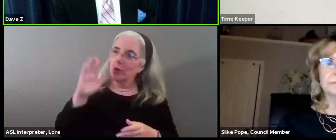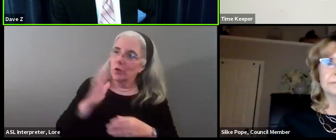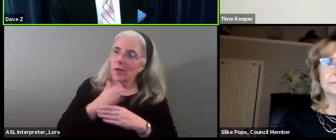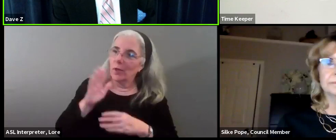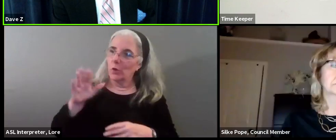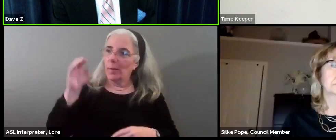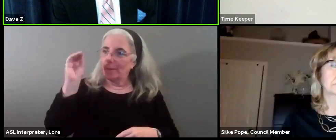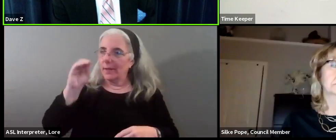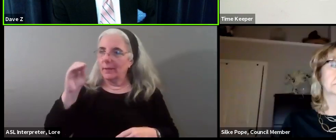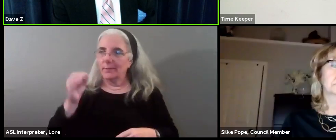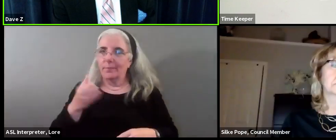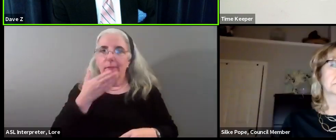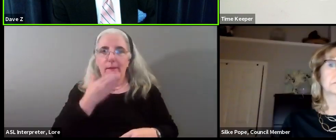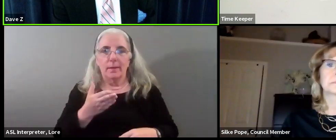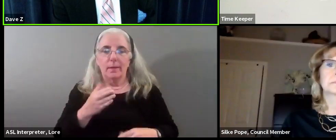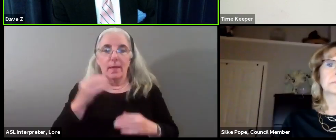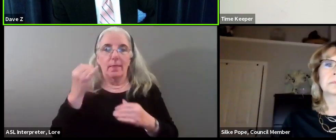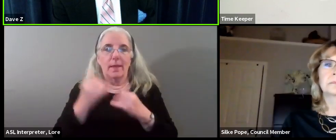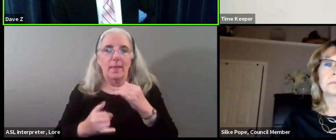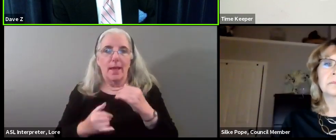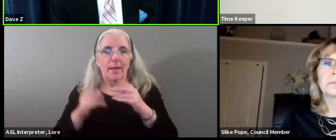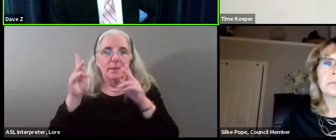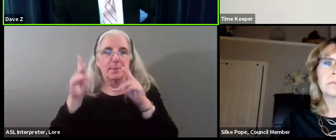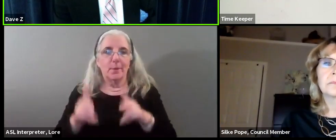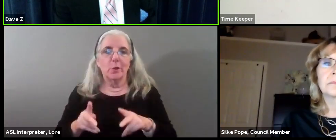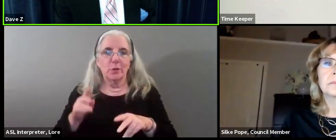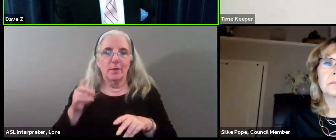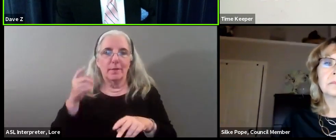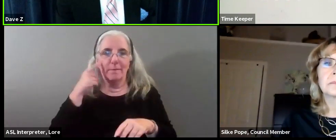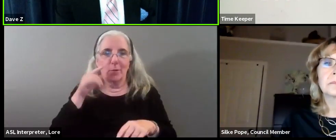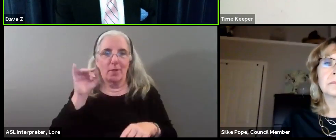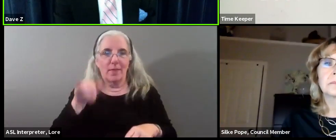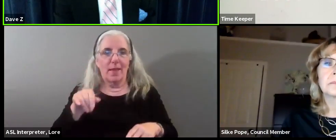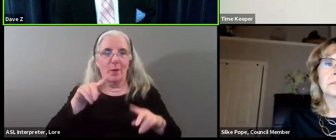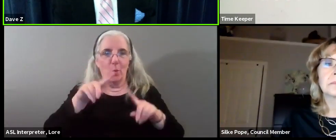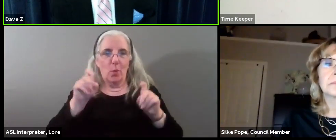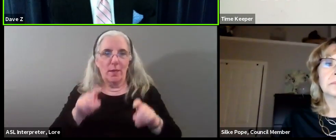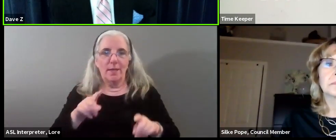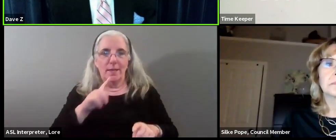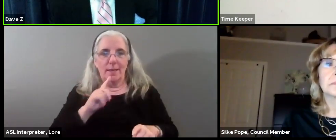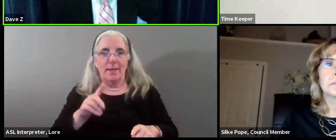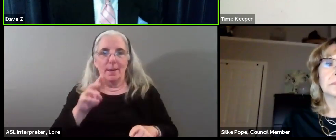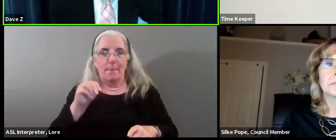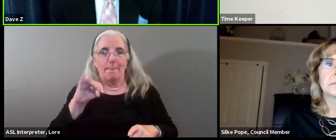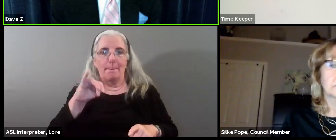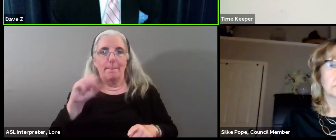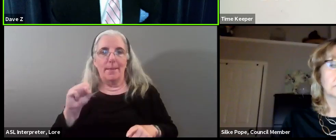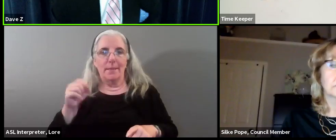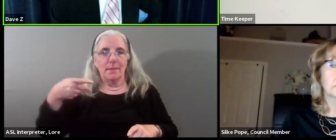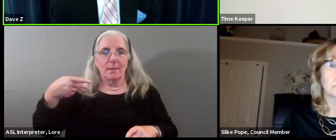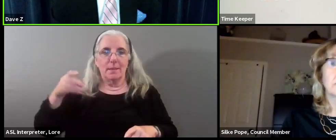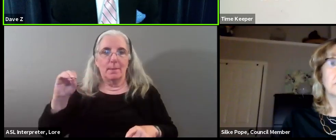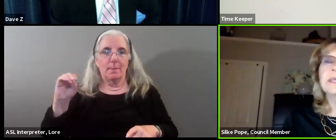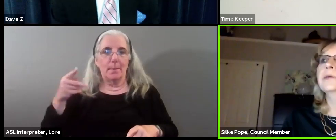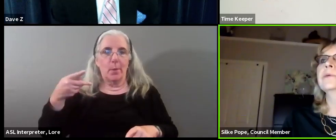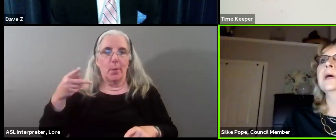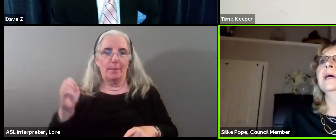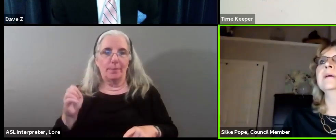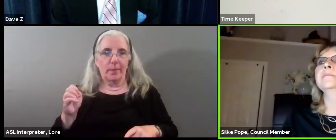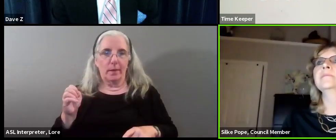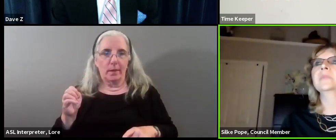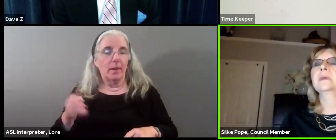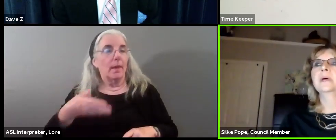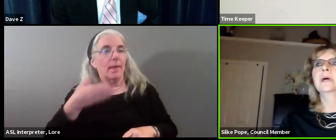us, Mr. Roberts. And the last word on the referendum question goes to you, Ms. Pope. Thank you.